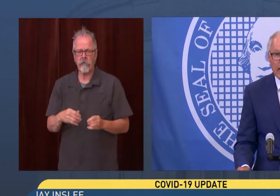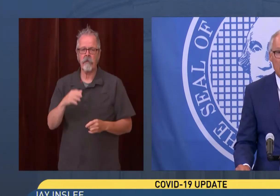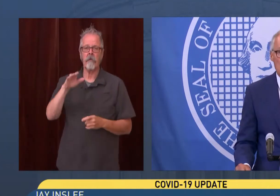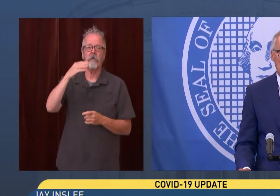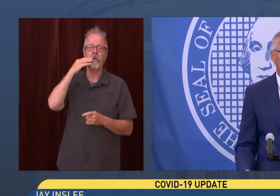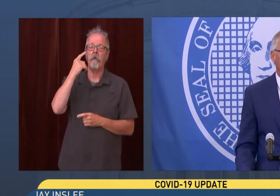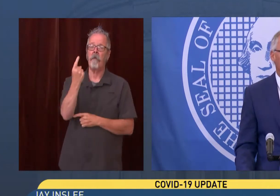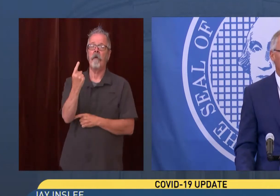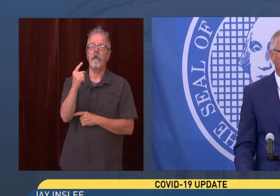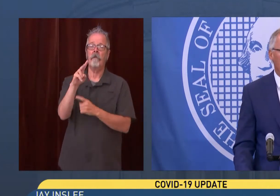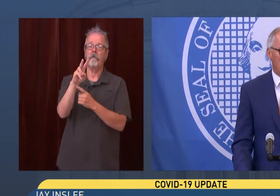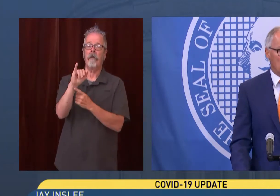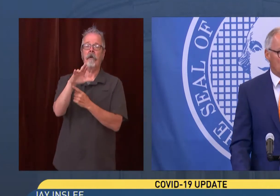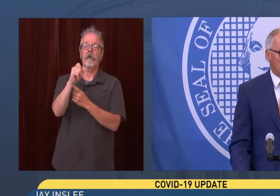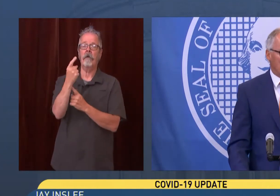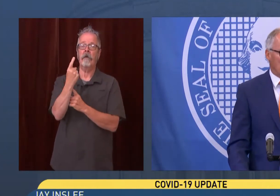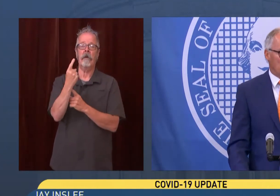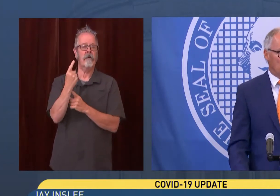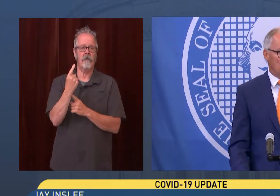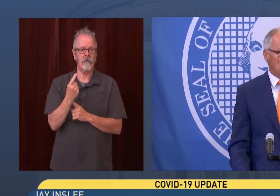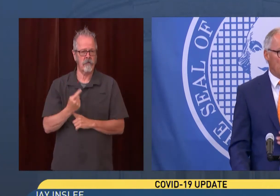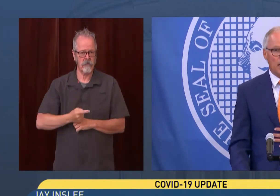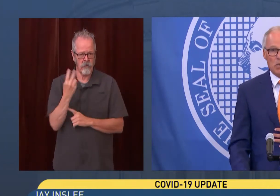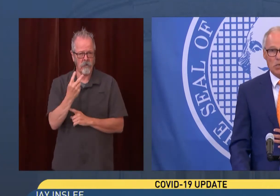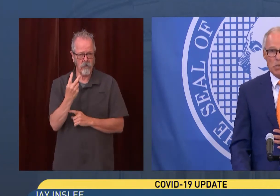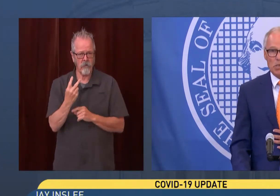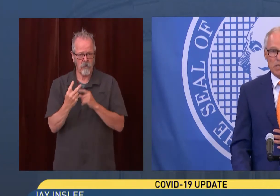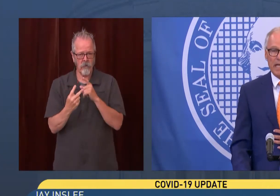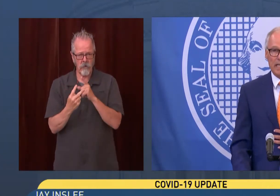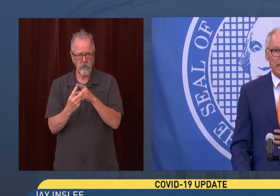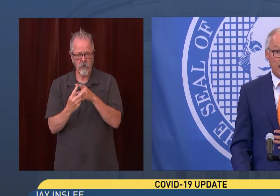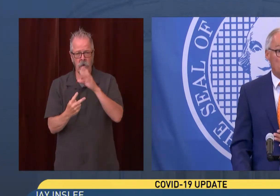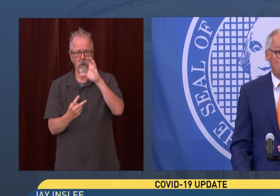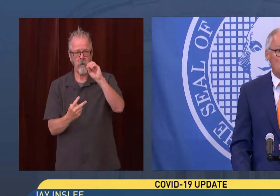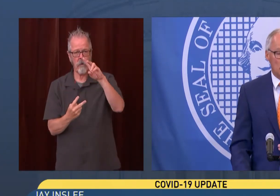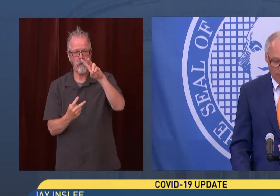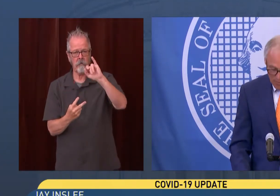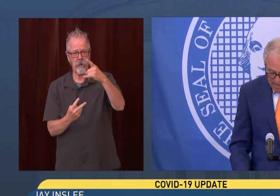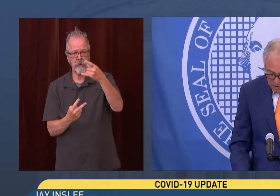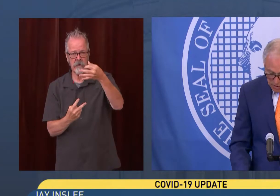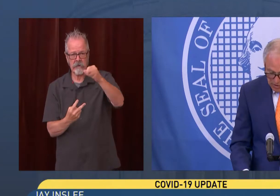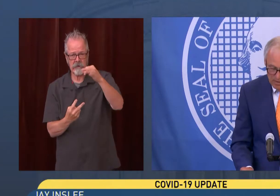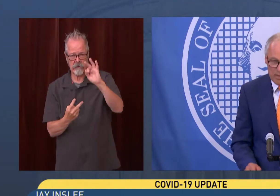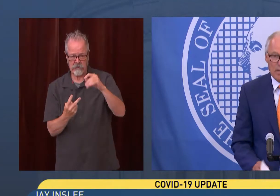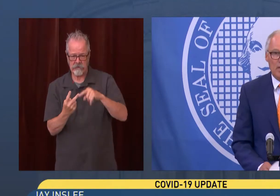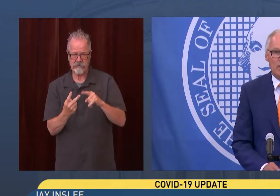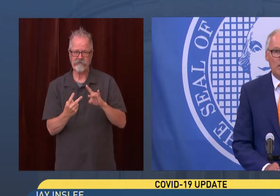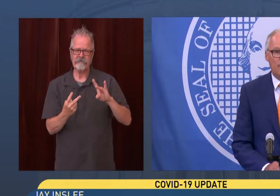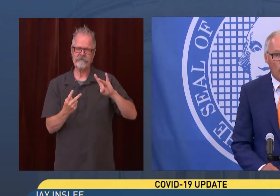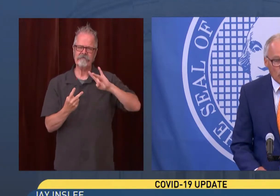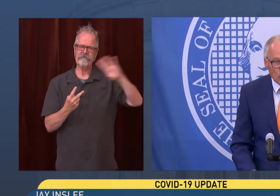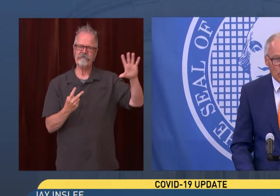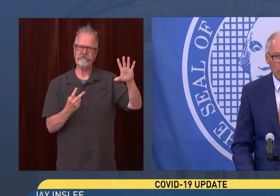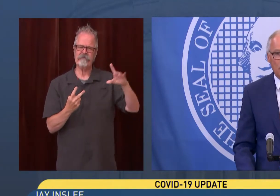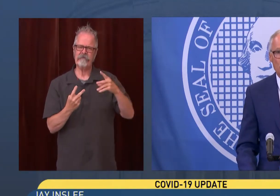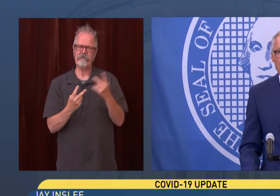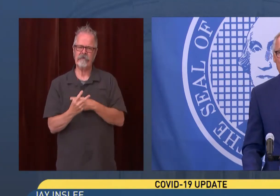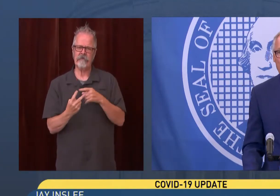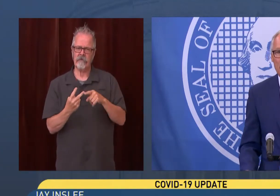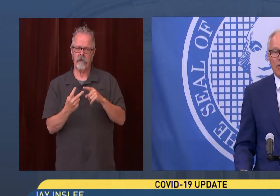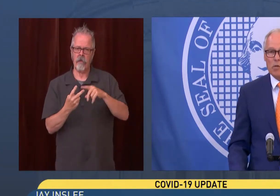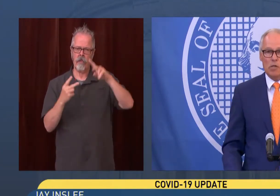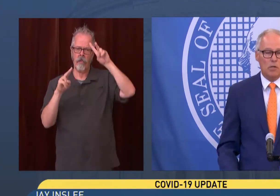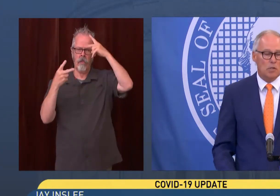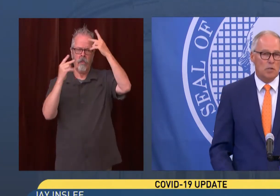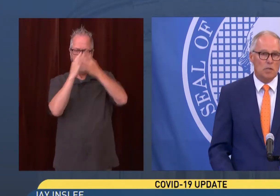One is the COVID virus, but the second is just as deadly and that's misinformation. Unfortunately, too